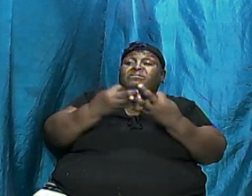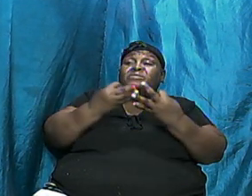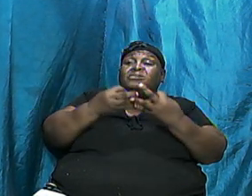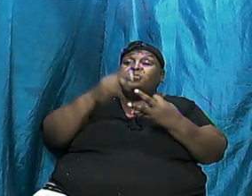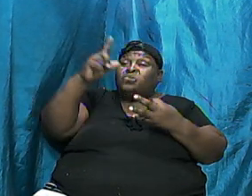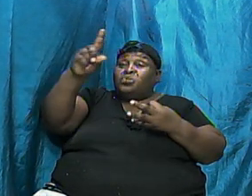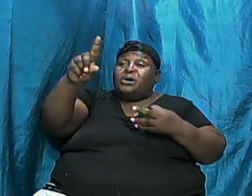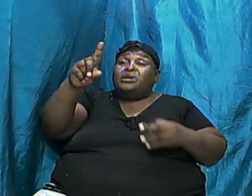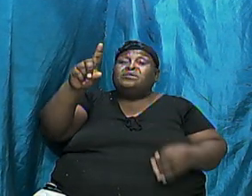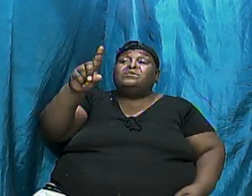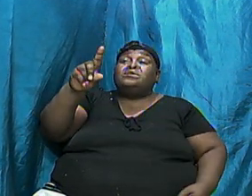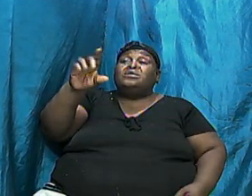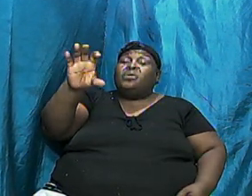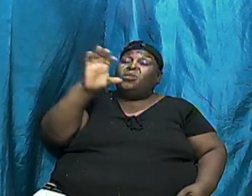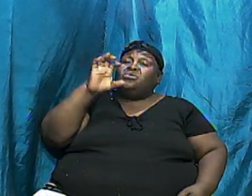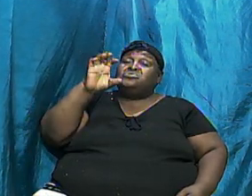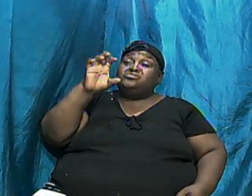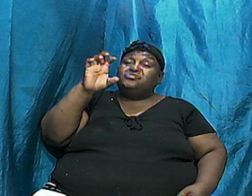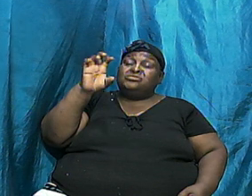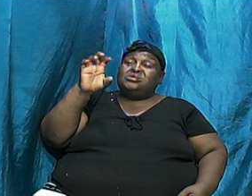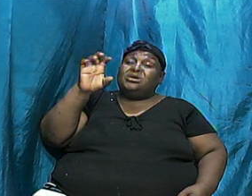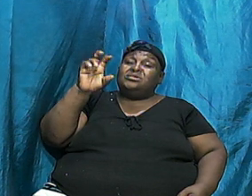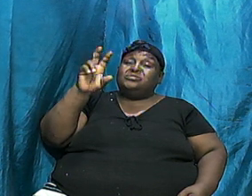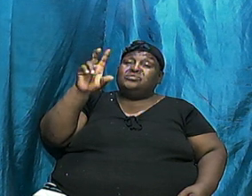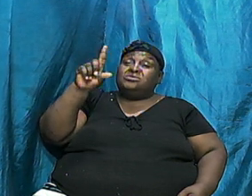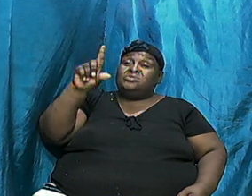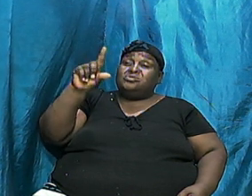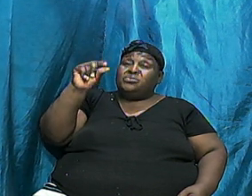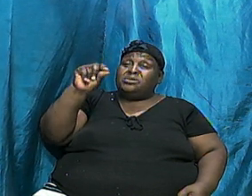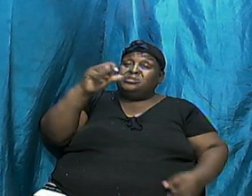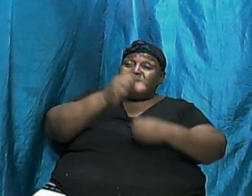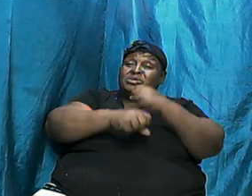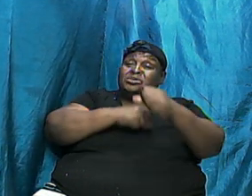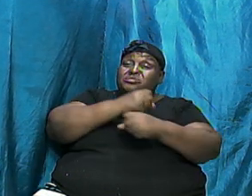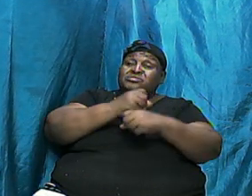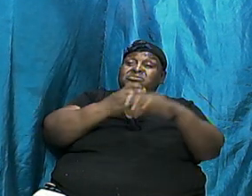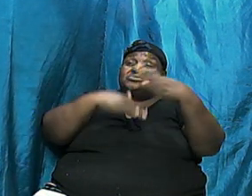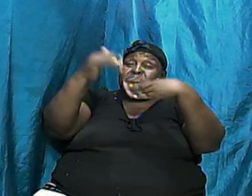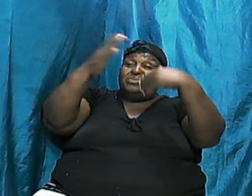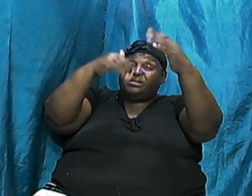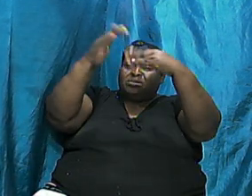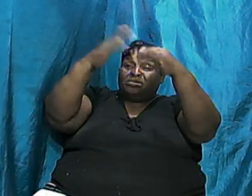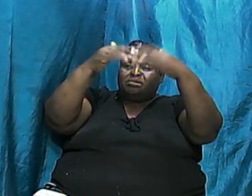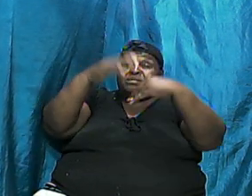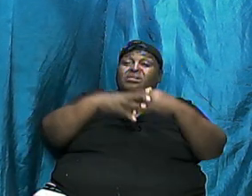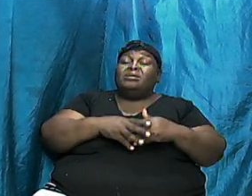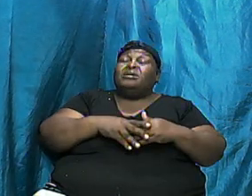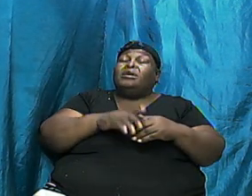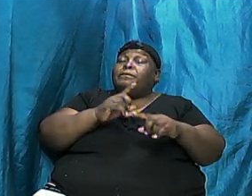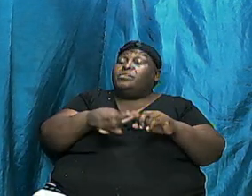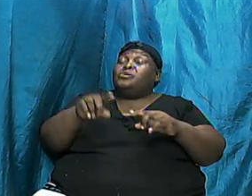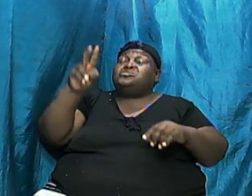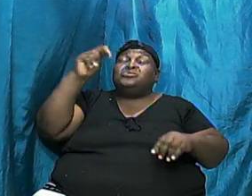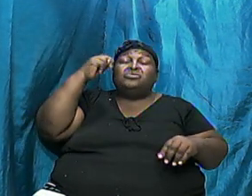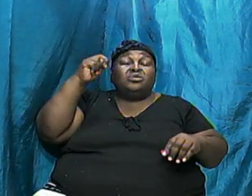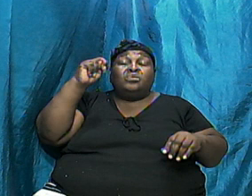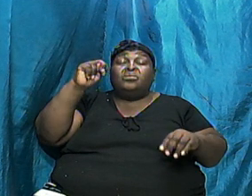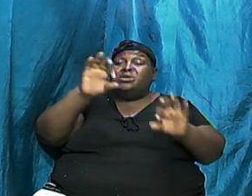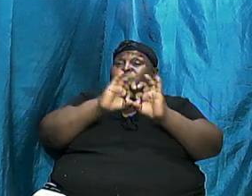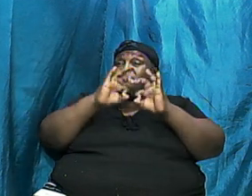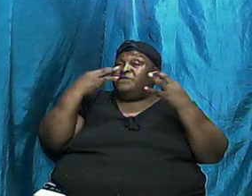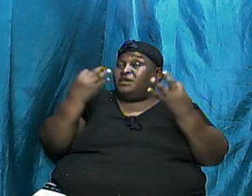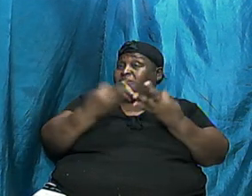build. But then Noah and his family, and of course we know two of every